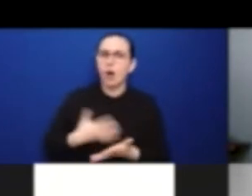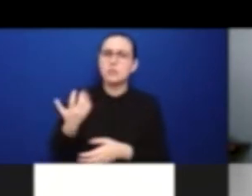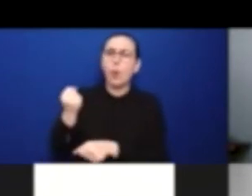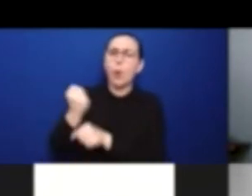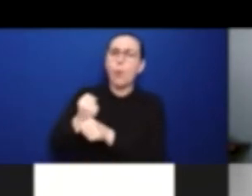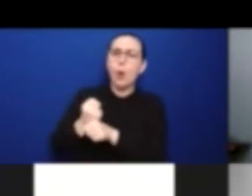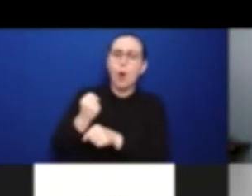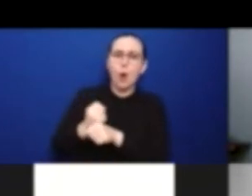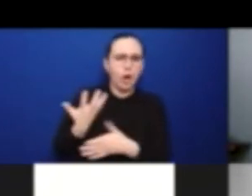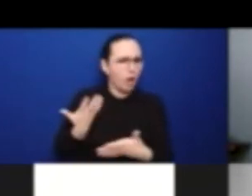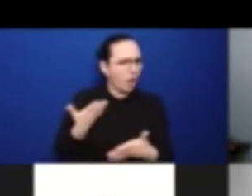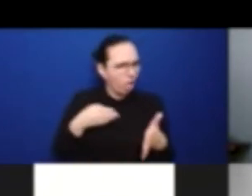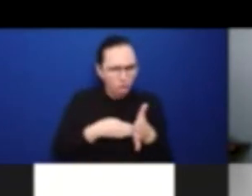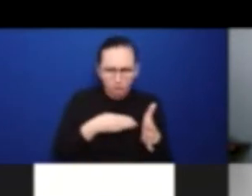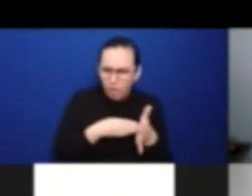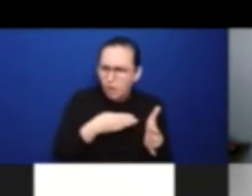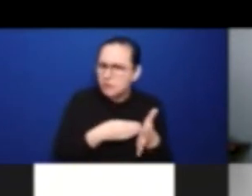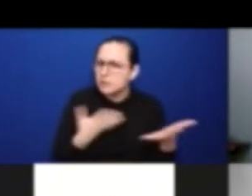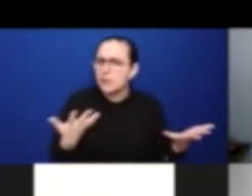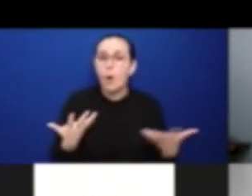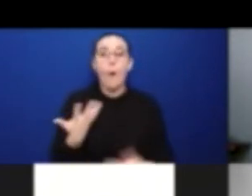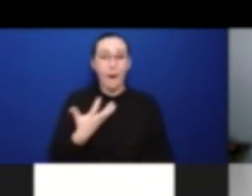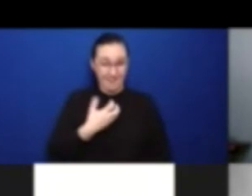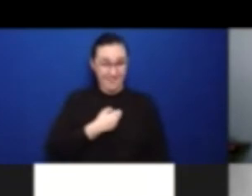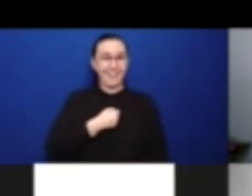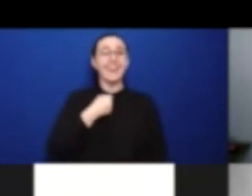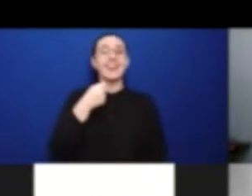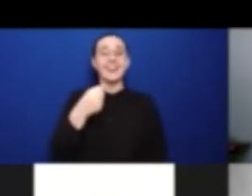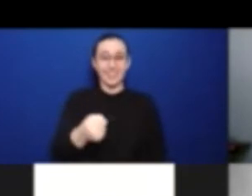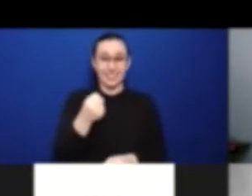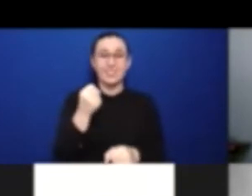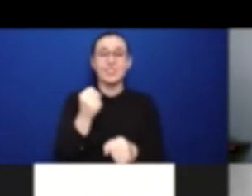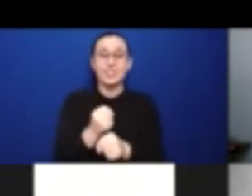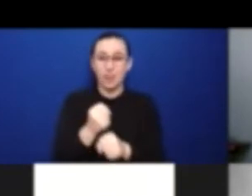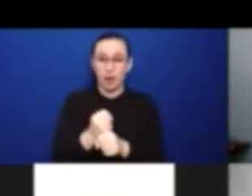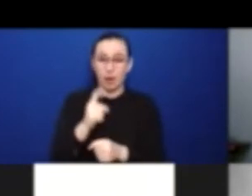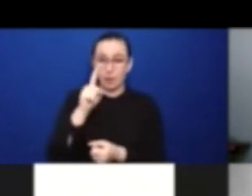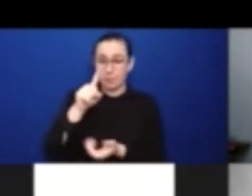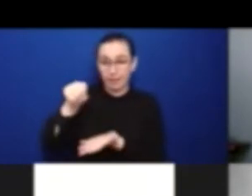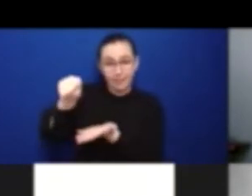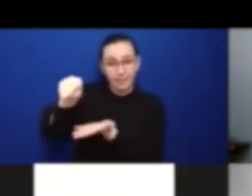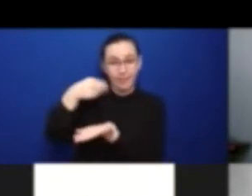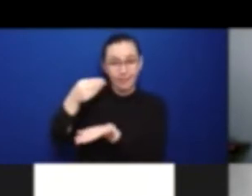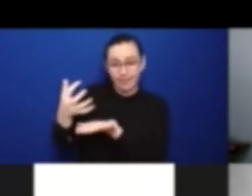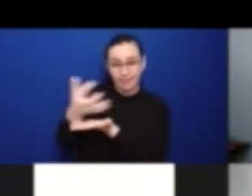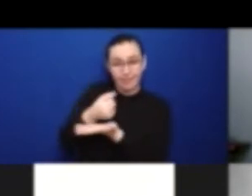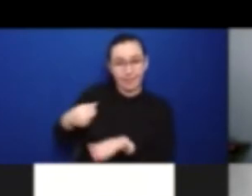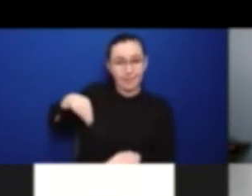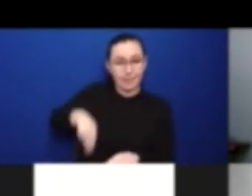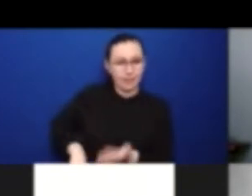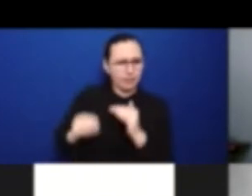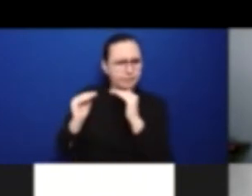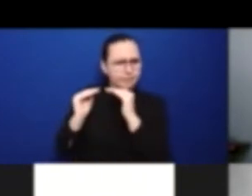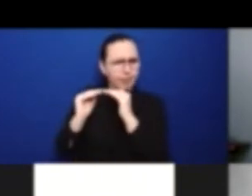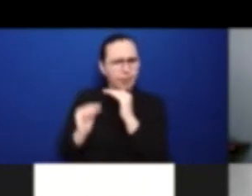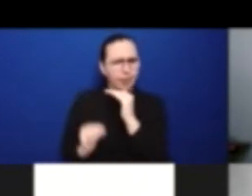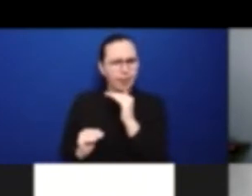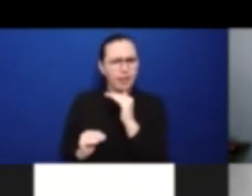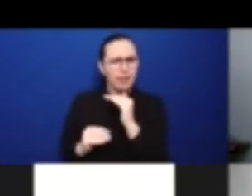struggling to be decently paid for that job. And when I look at how much